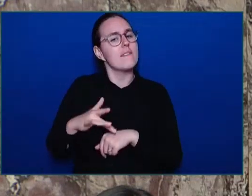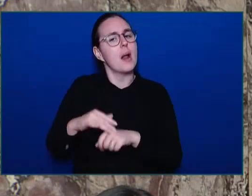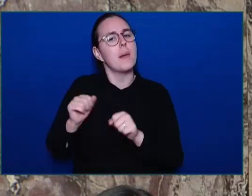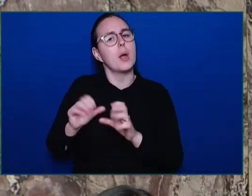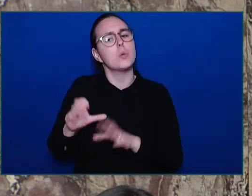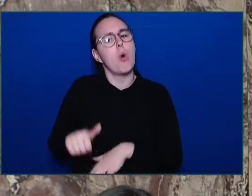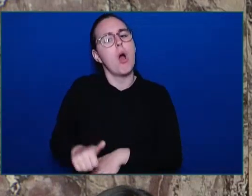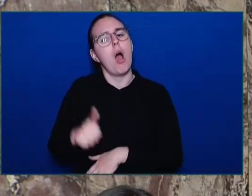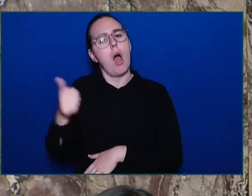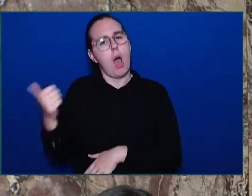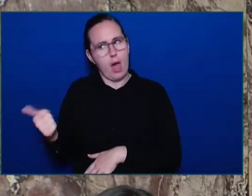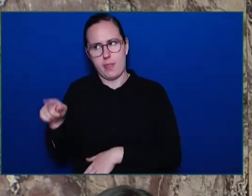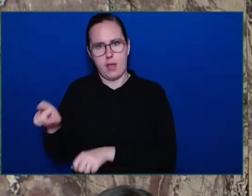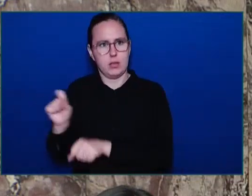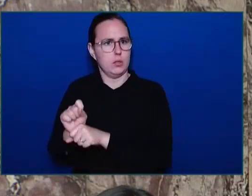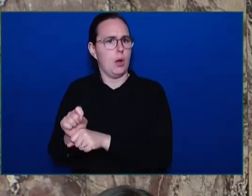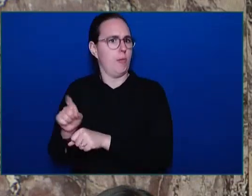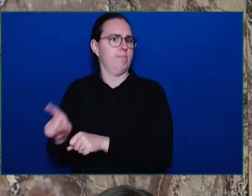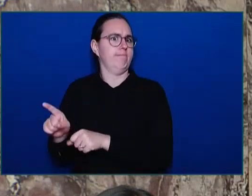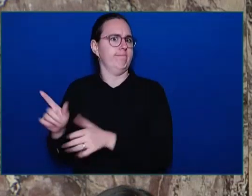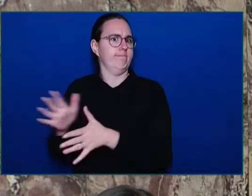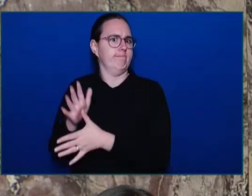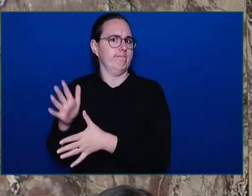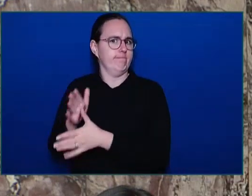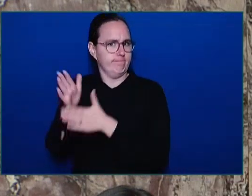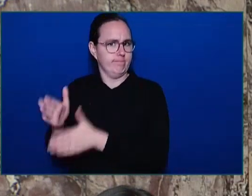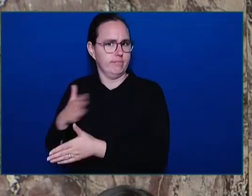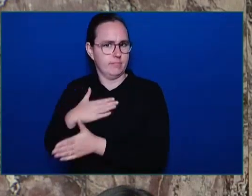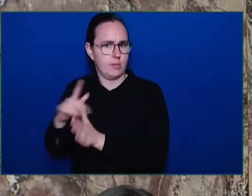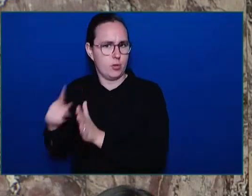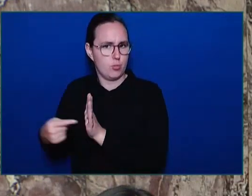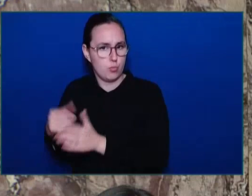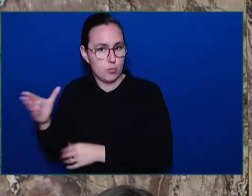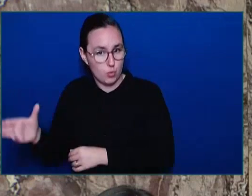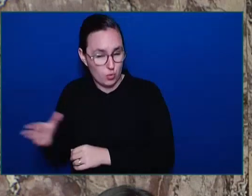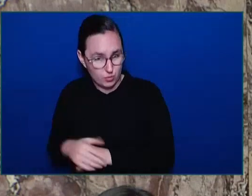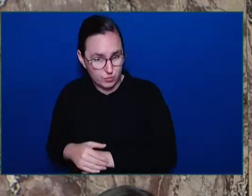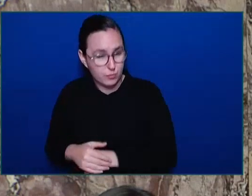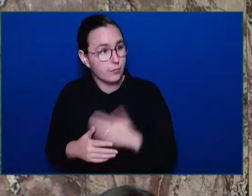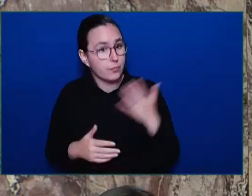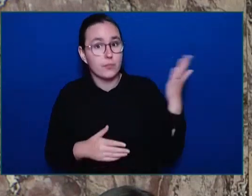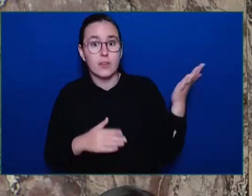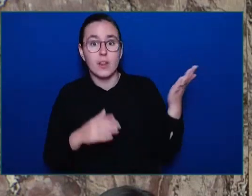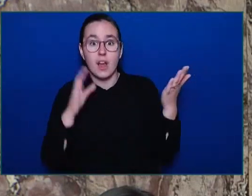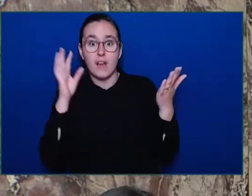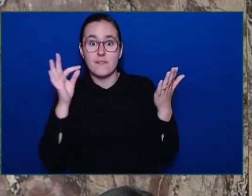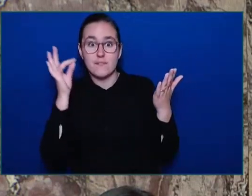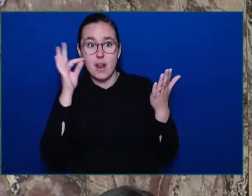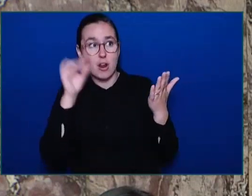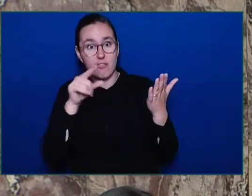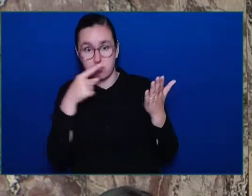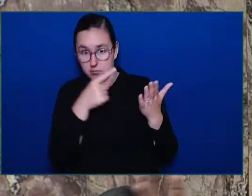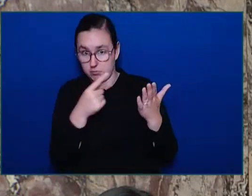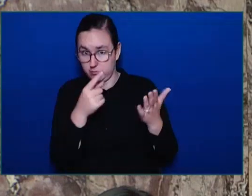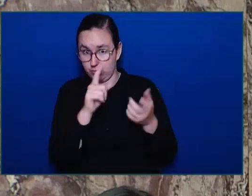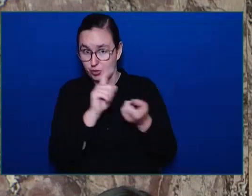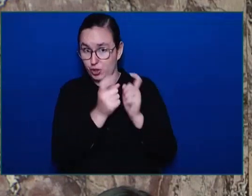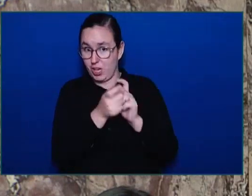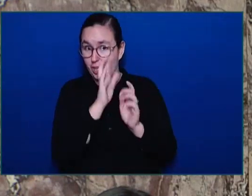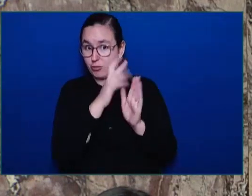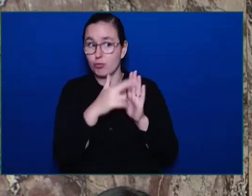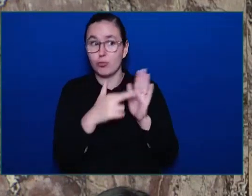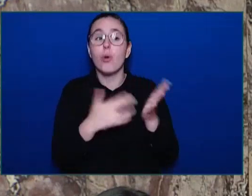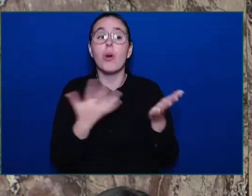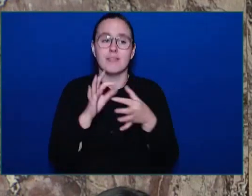we've made it clear that we want to see changes done at the federal level in terms of the bail situation, honourable member. The Attorney General